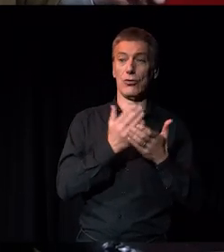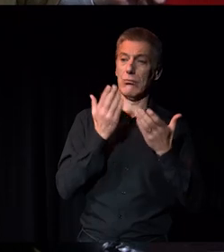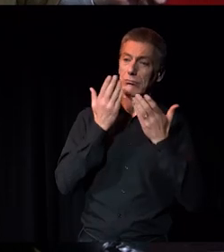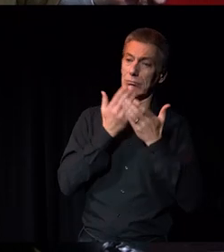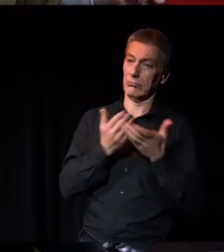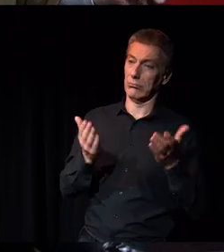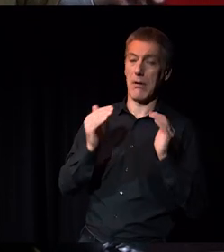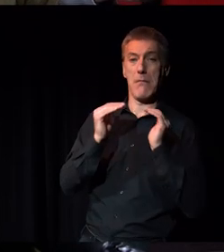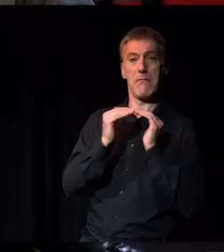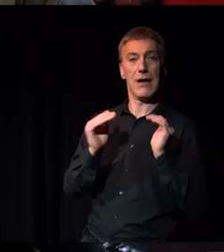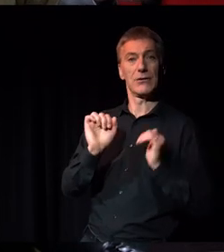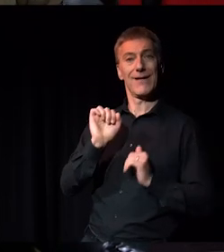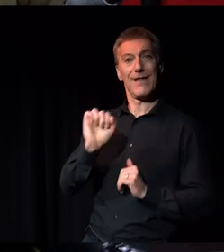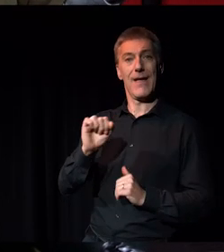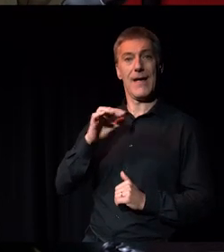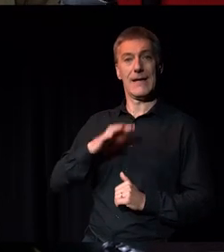know,